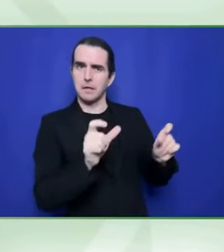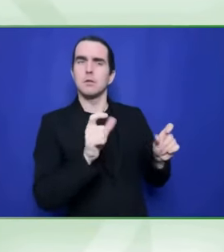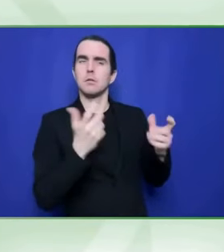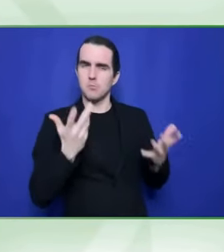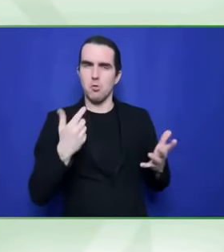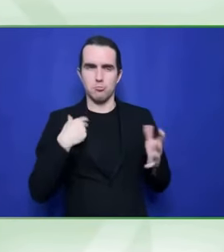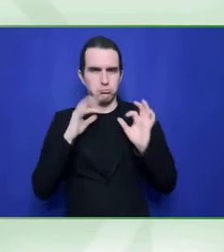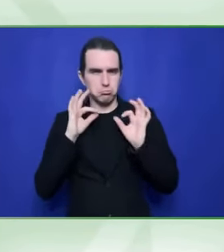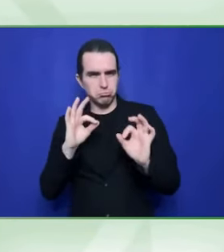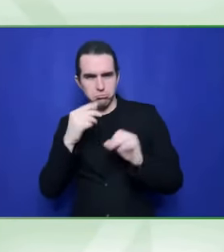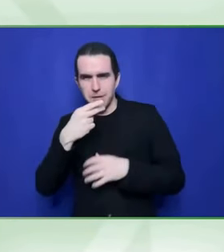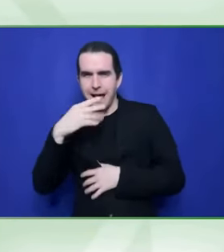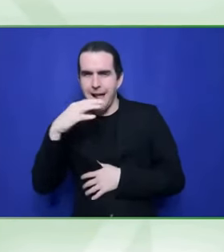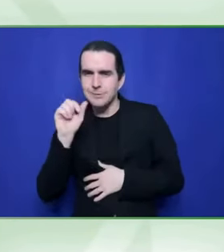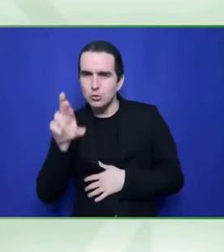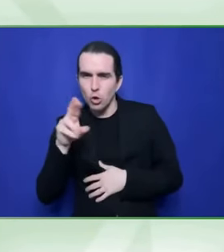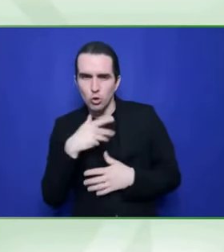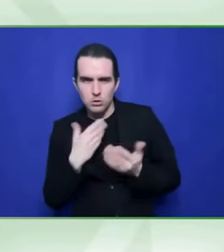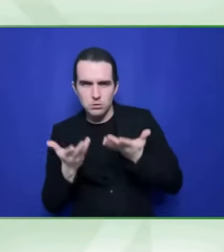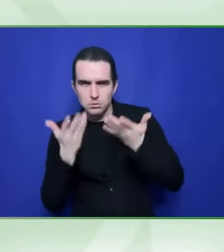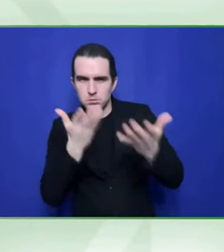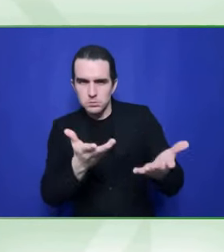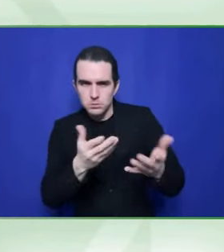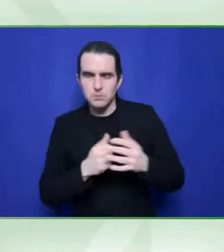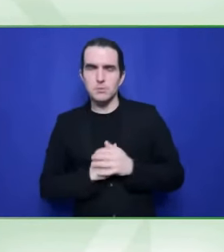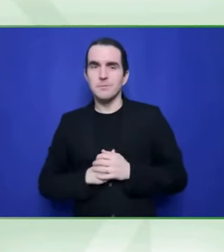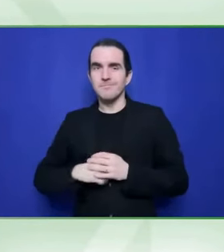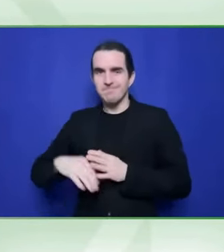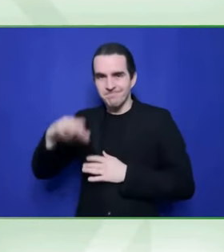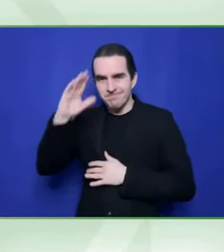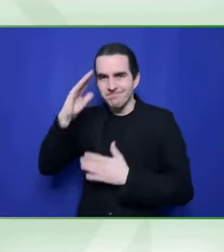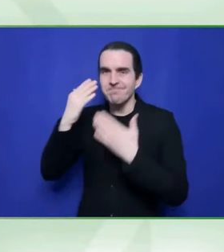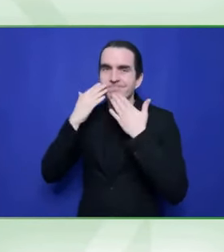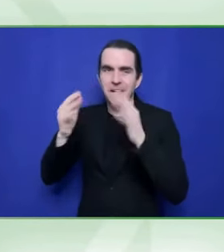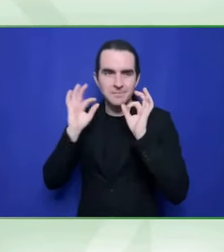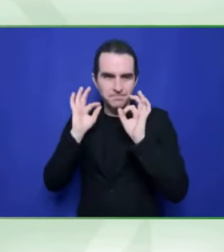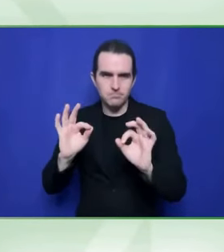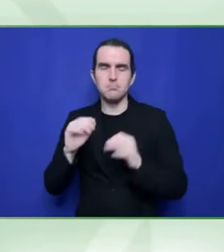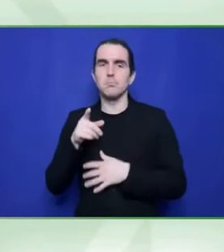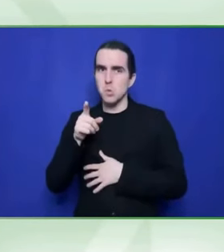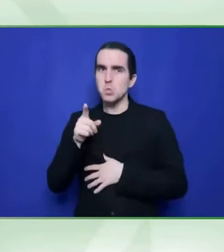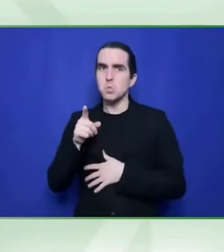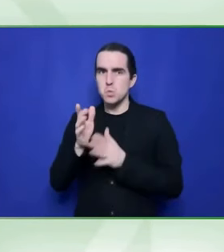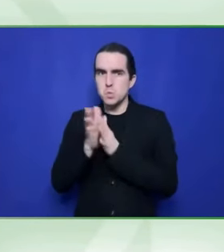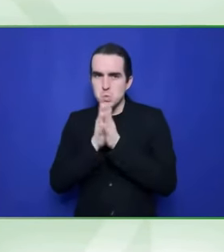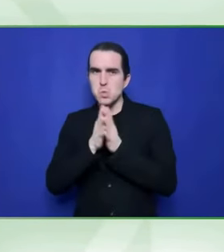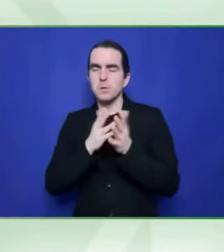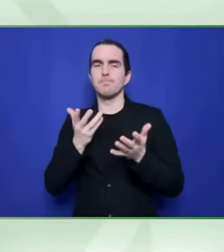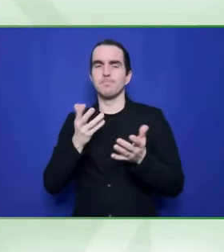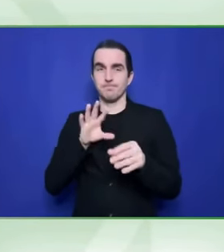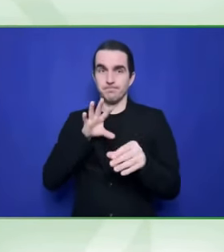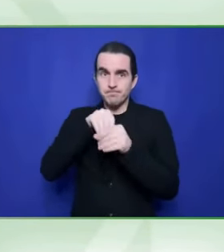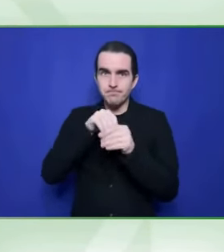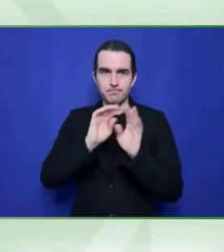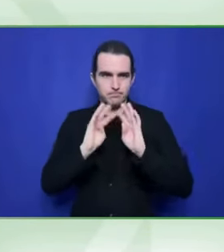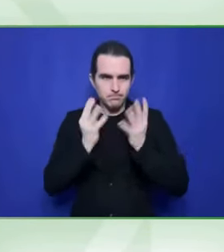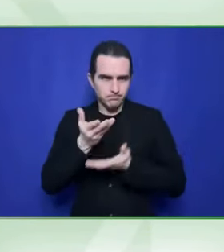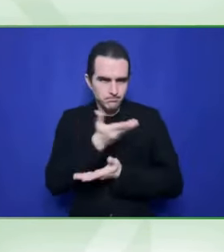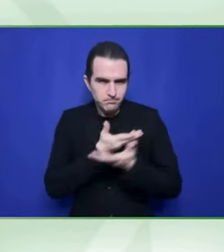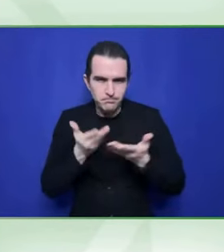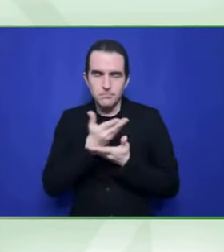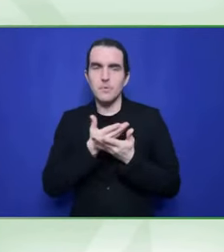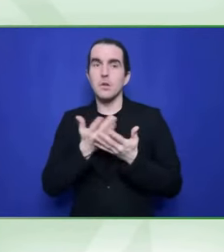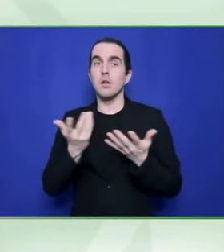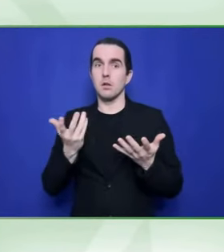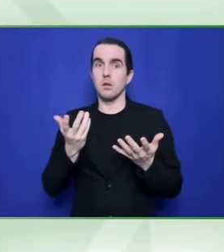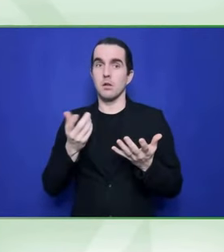living in a world where companies are talking about sustainability, but disability is just not in ESG. Like even the companies who are doing ESG audits, the